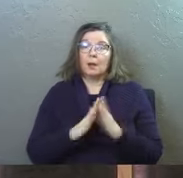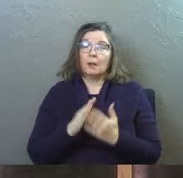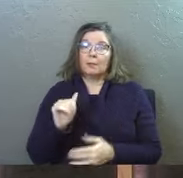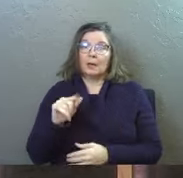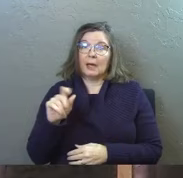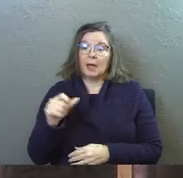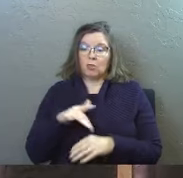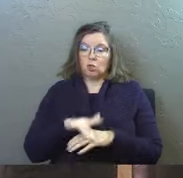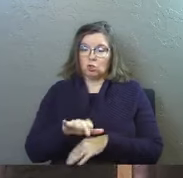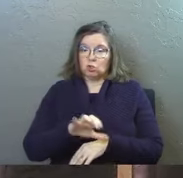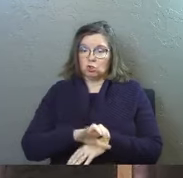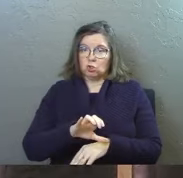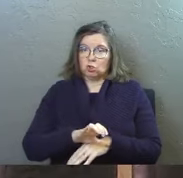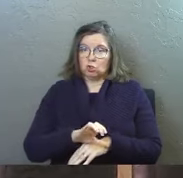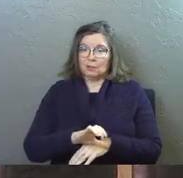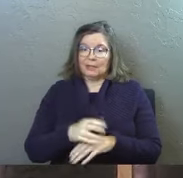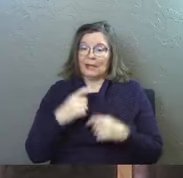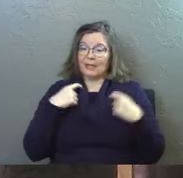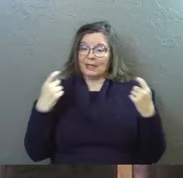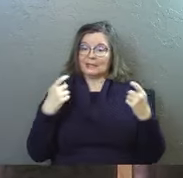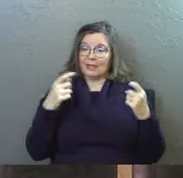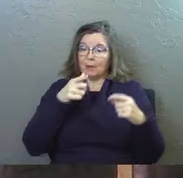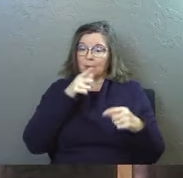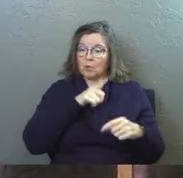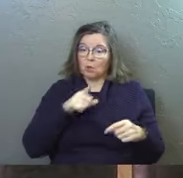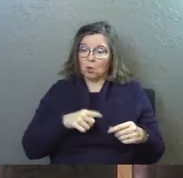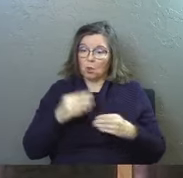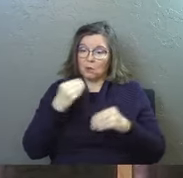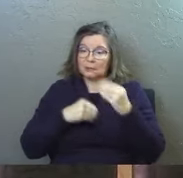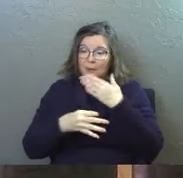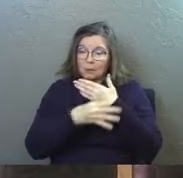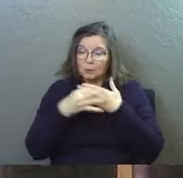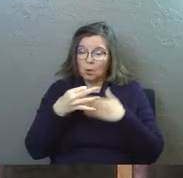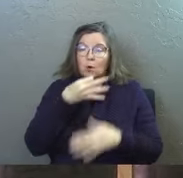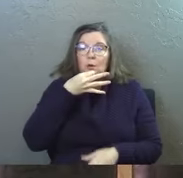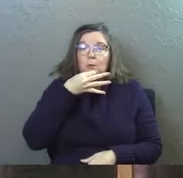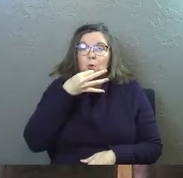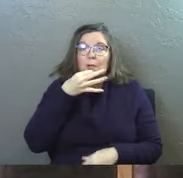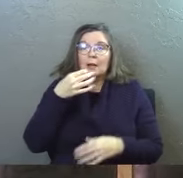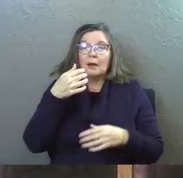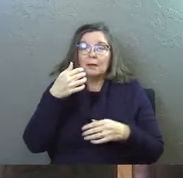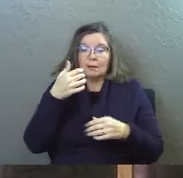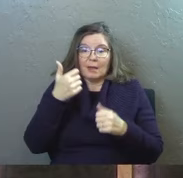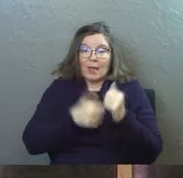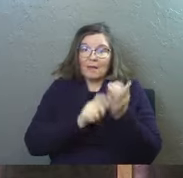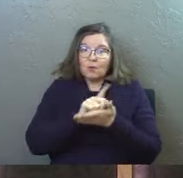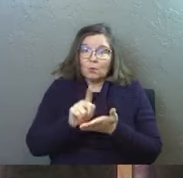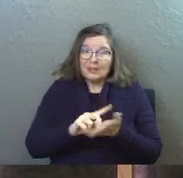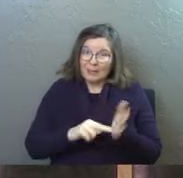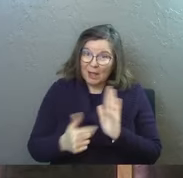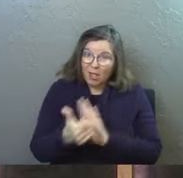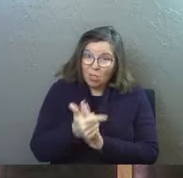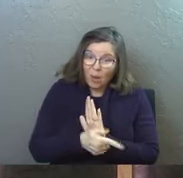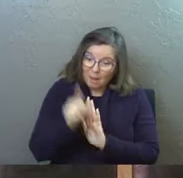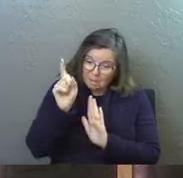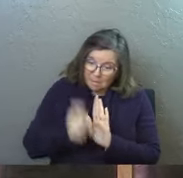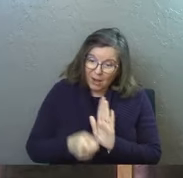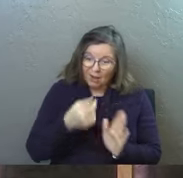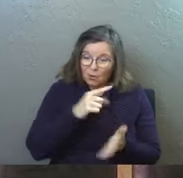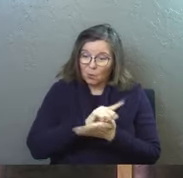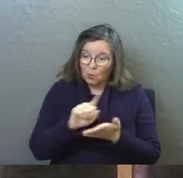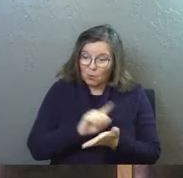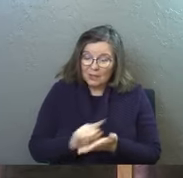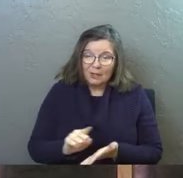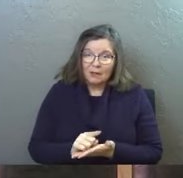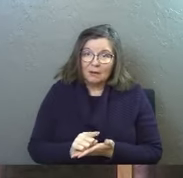in the book of Acts the early church they celebrated the Lord's Supper or communion weekly does that mean it's a law that you have to take